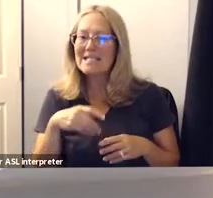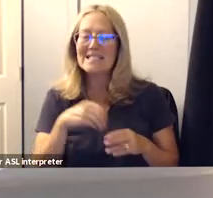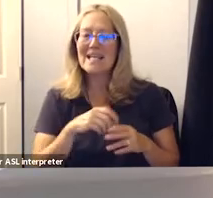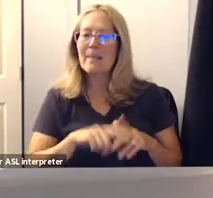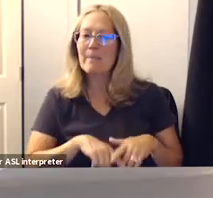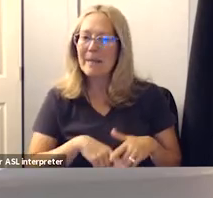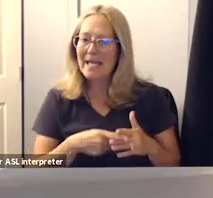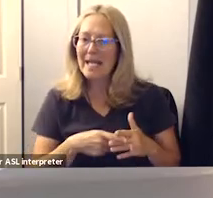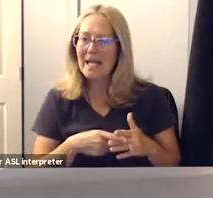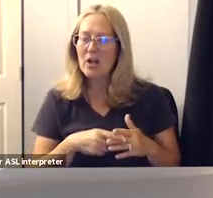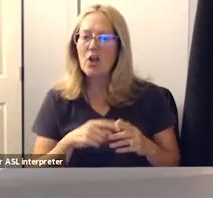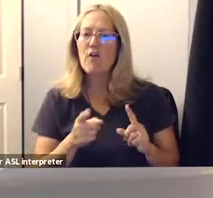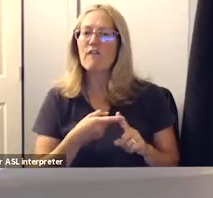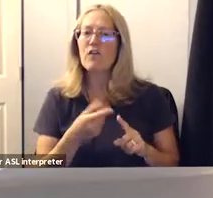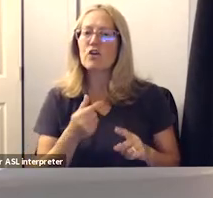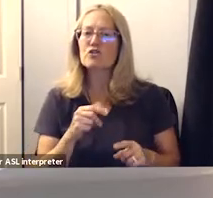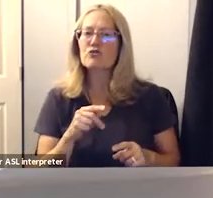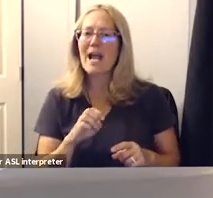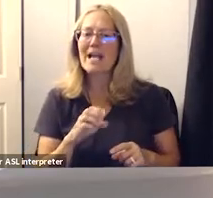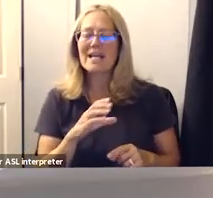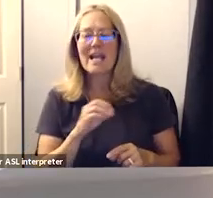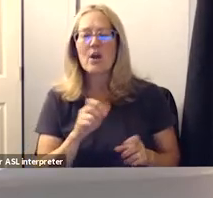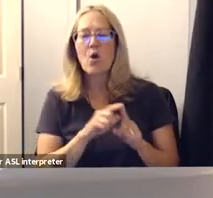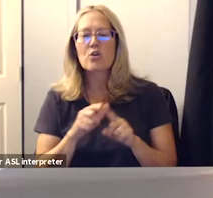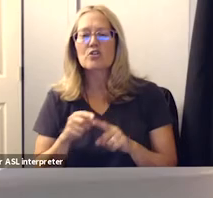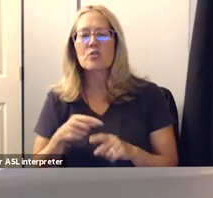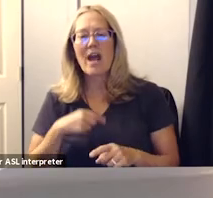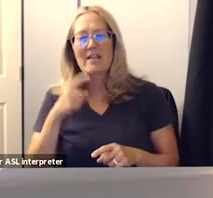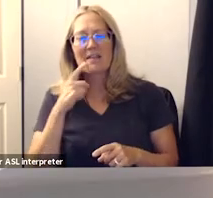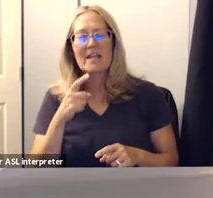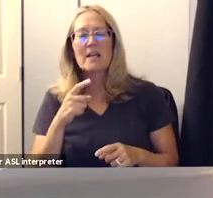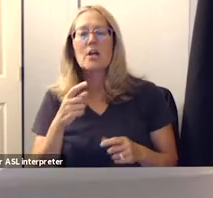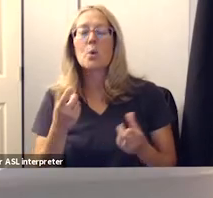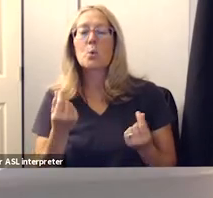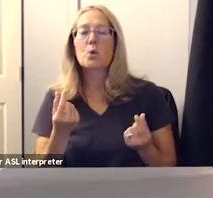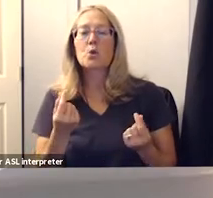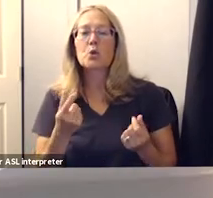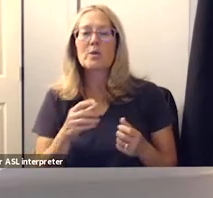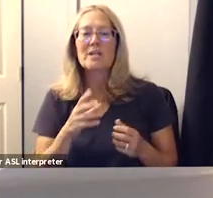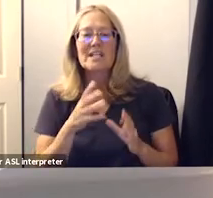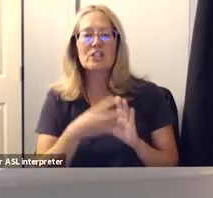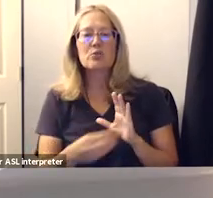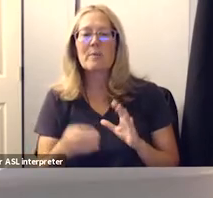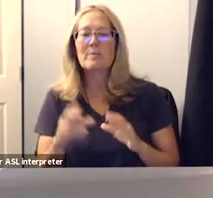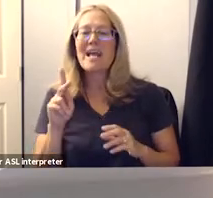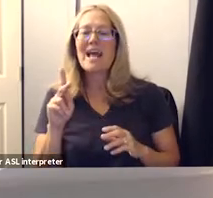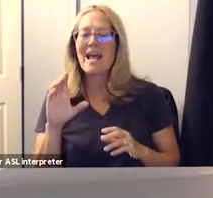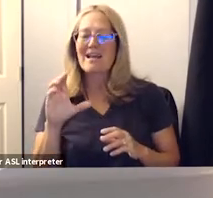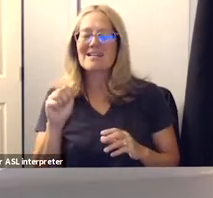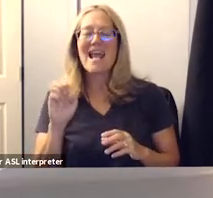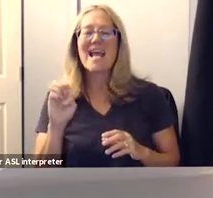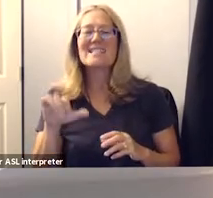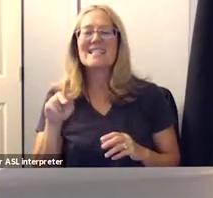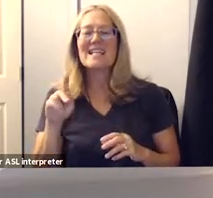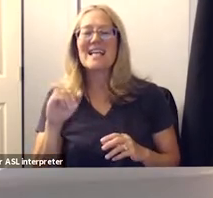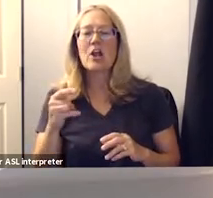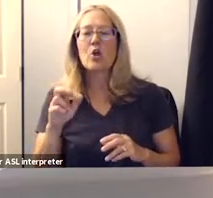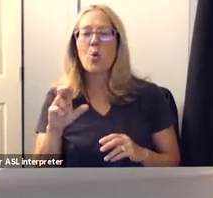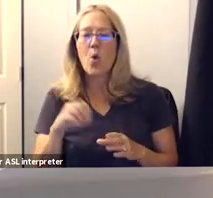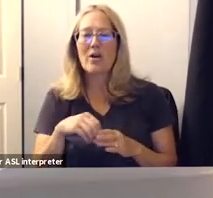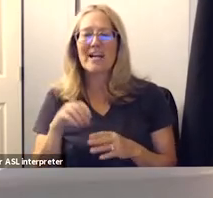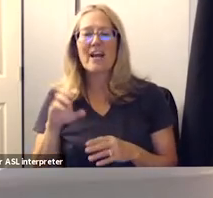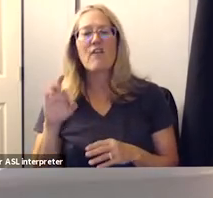beginning first grade i also think all you need to do is replicate what casey kilgore is doing at franklin school it is